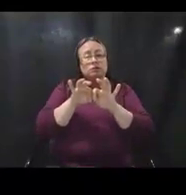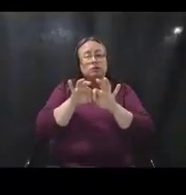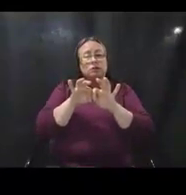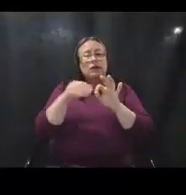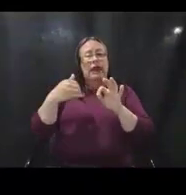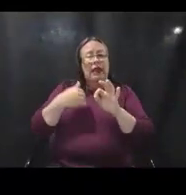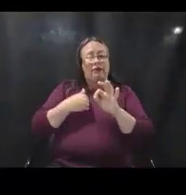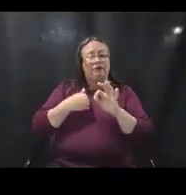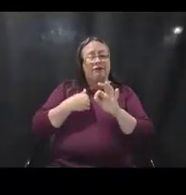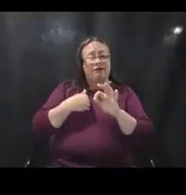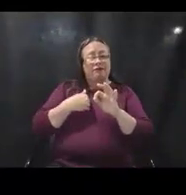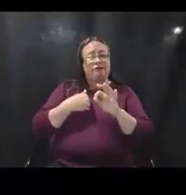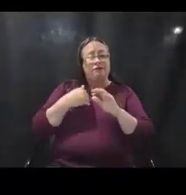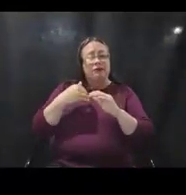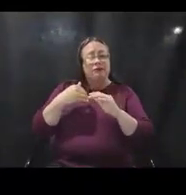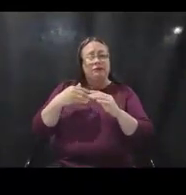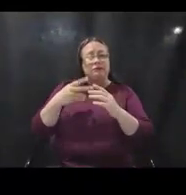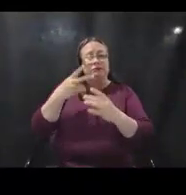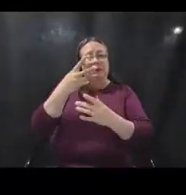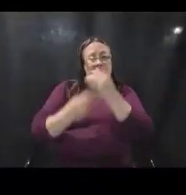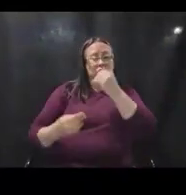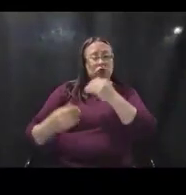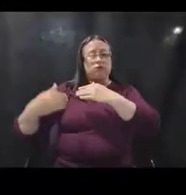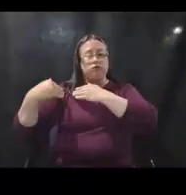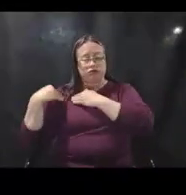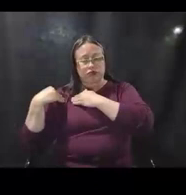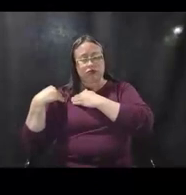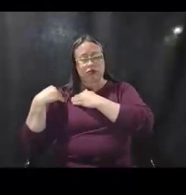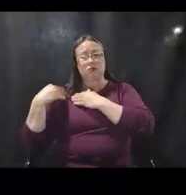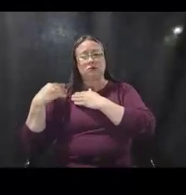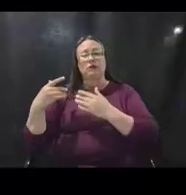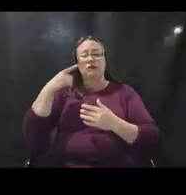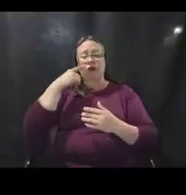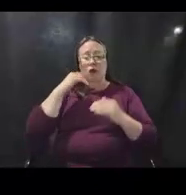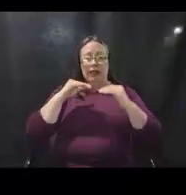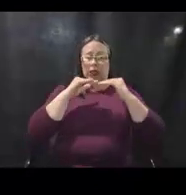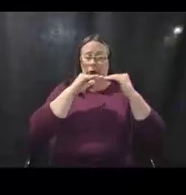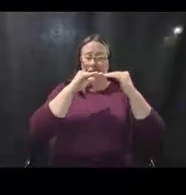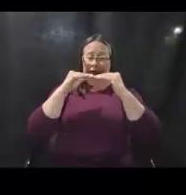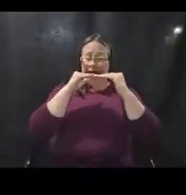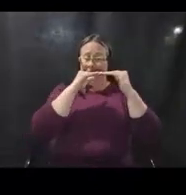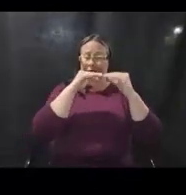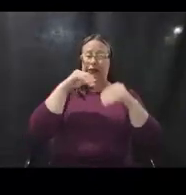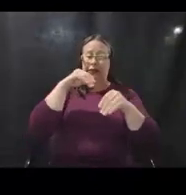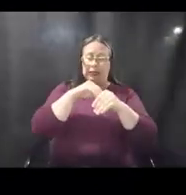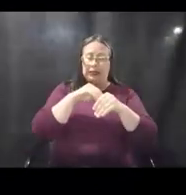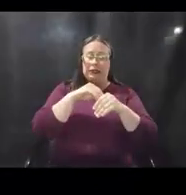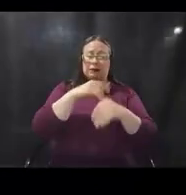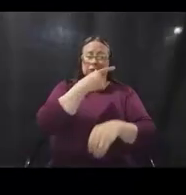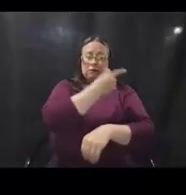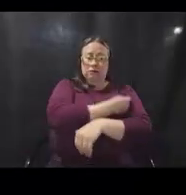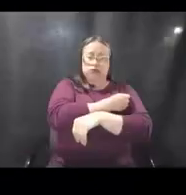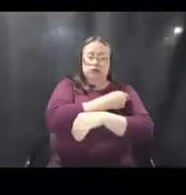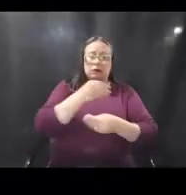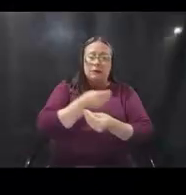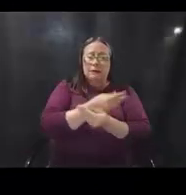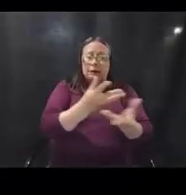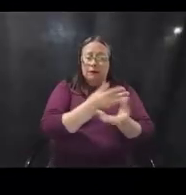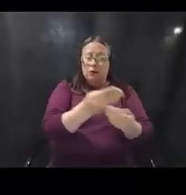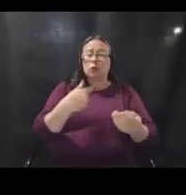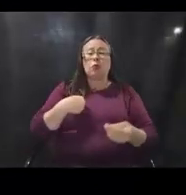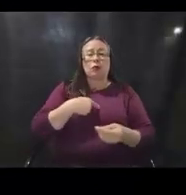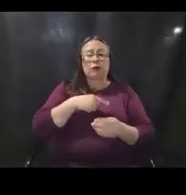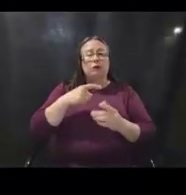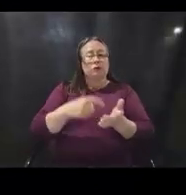awareness and accountability on equity in the provision of vaccine administration. And so, we do require